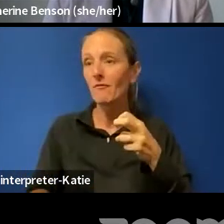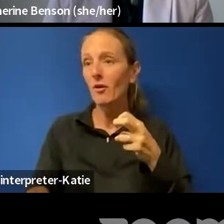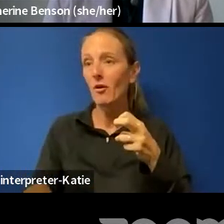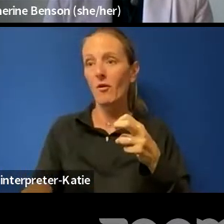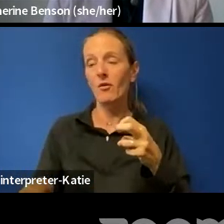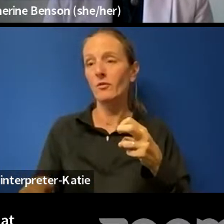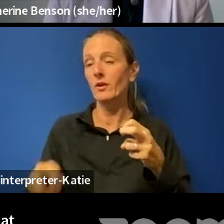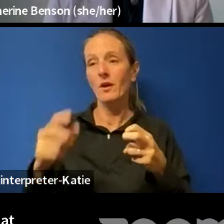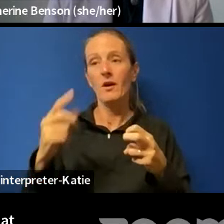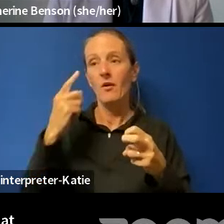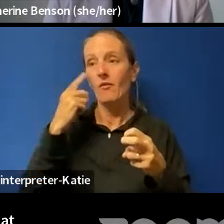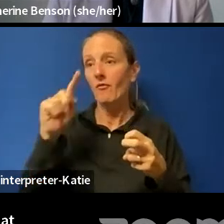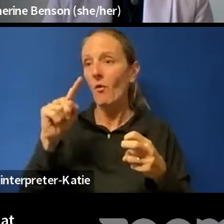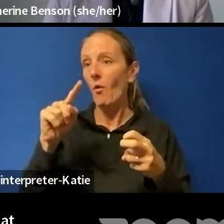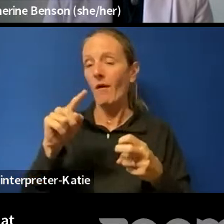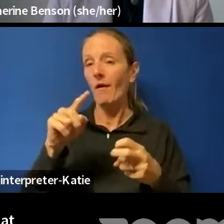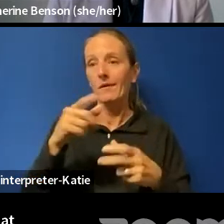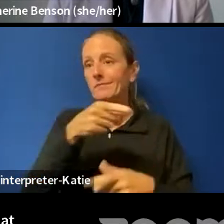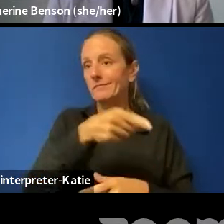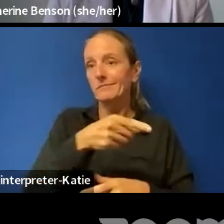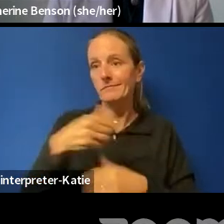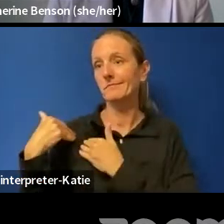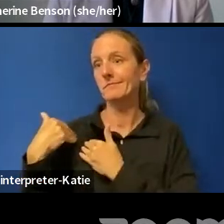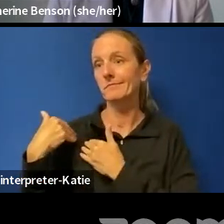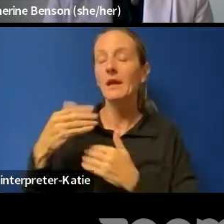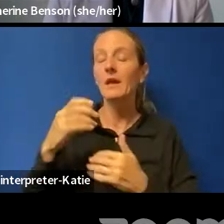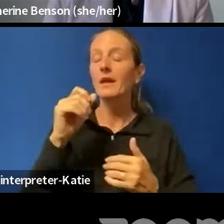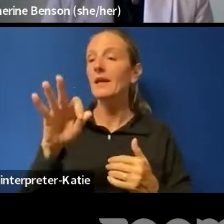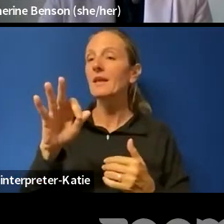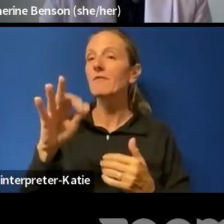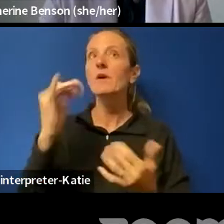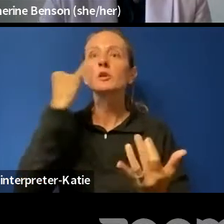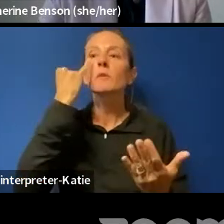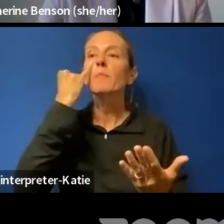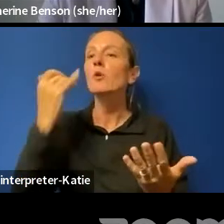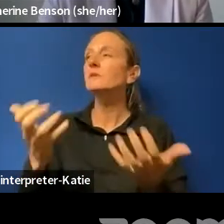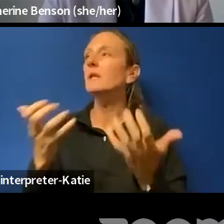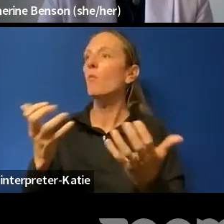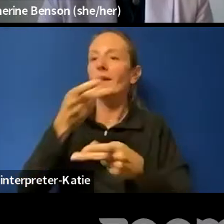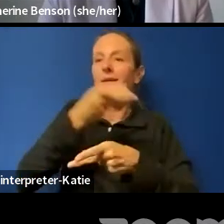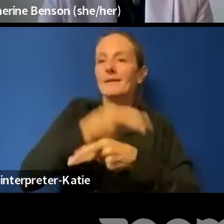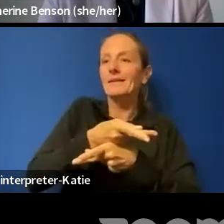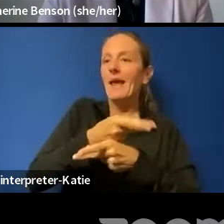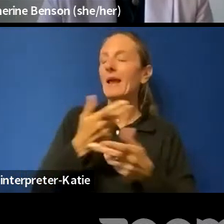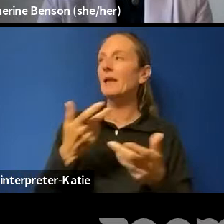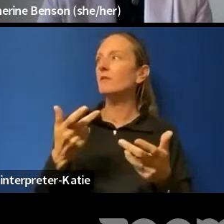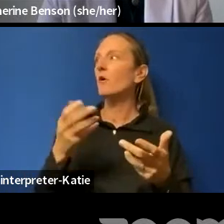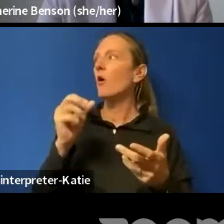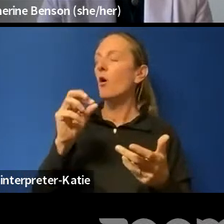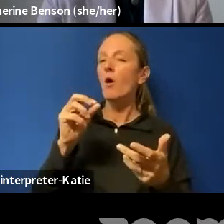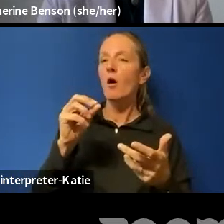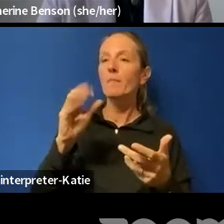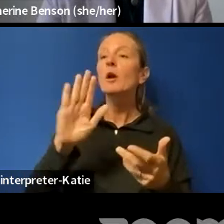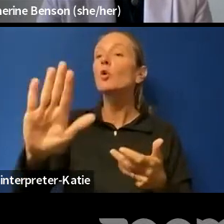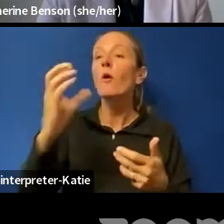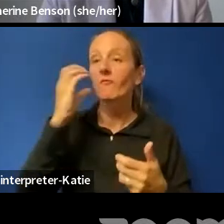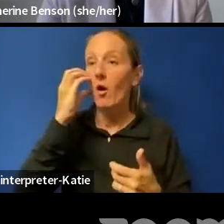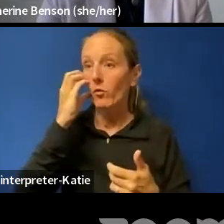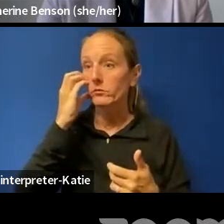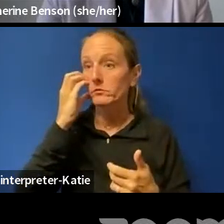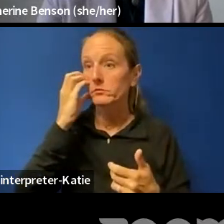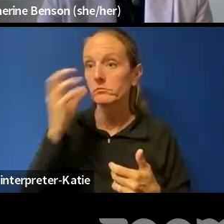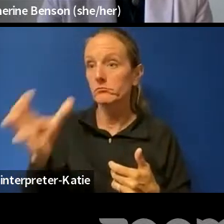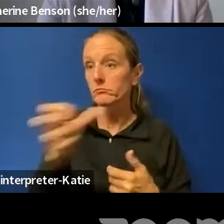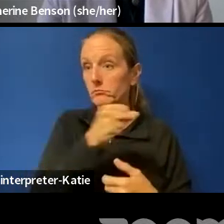let's say even when they were, let's say that they wanted to detain your cell phone, you would have to appeal to